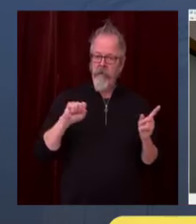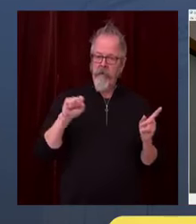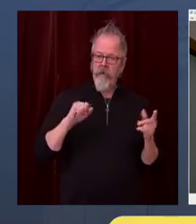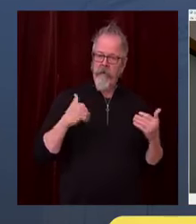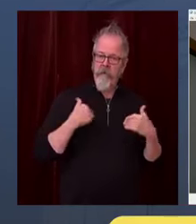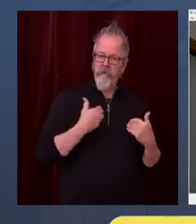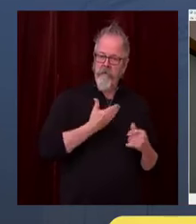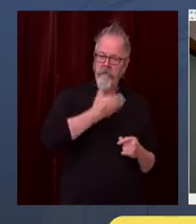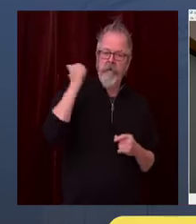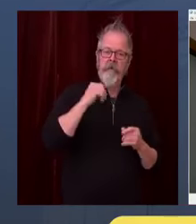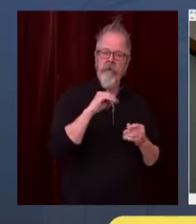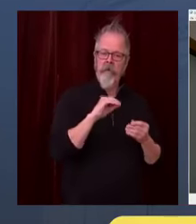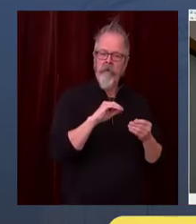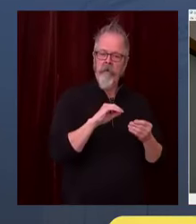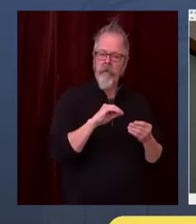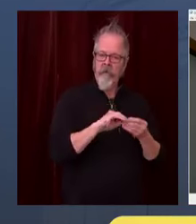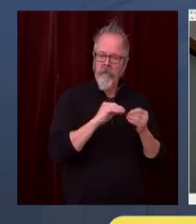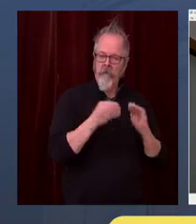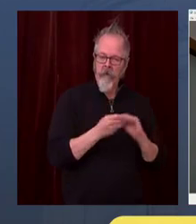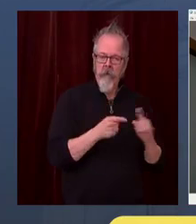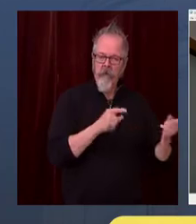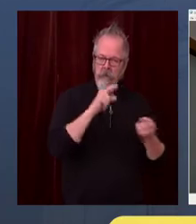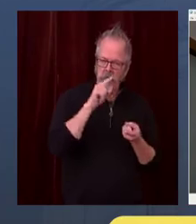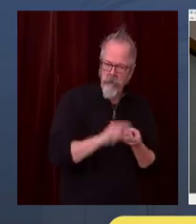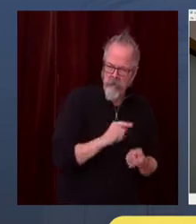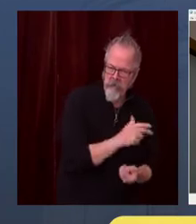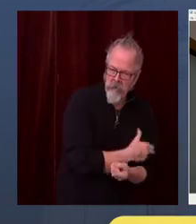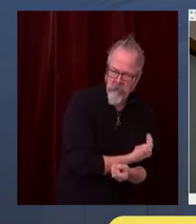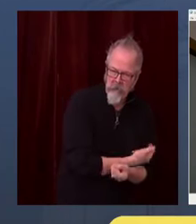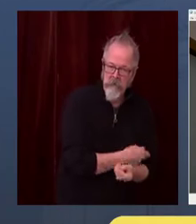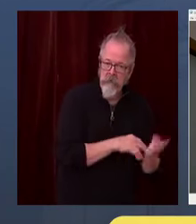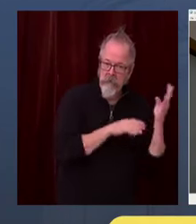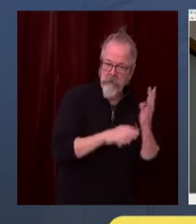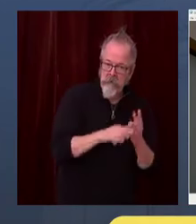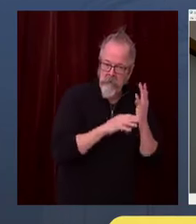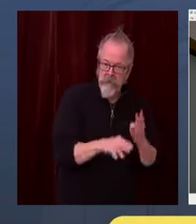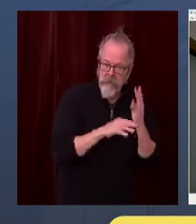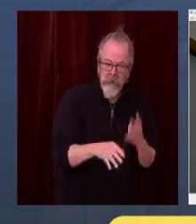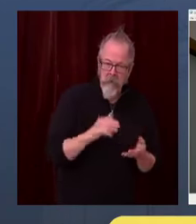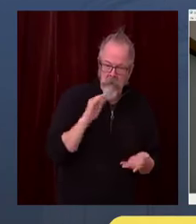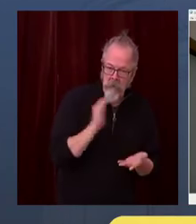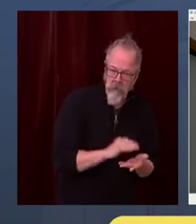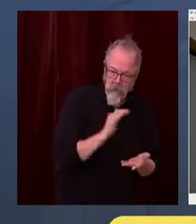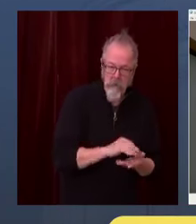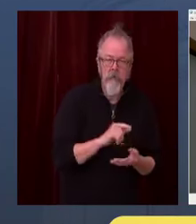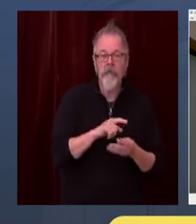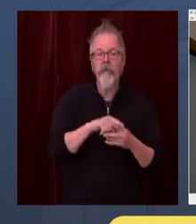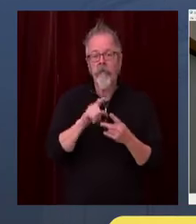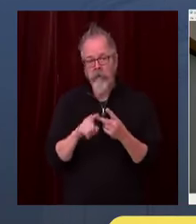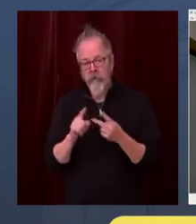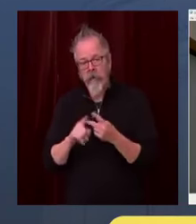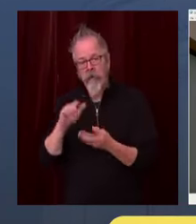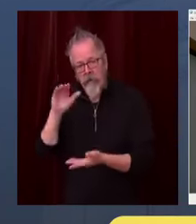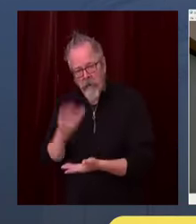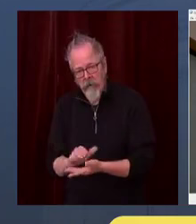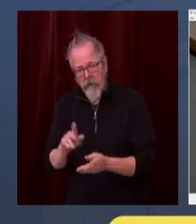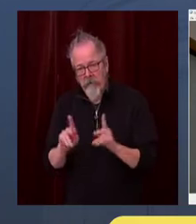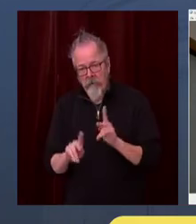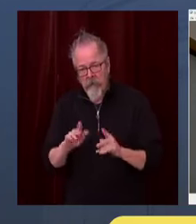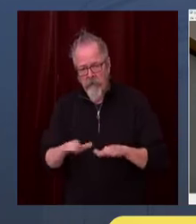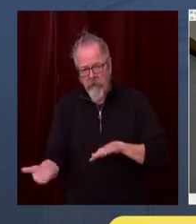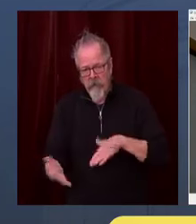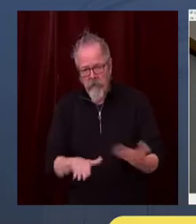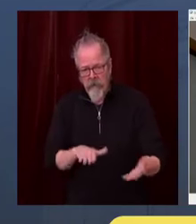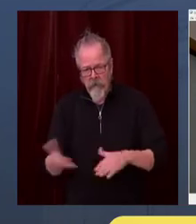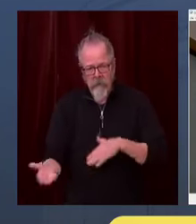it is to make these decisions to change the trajectory of this deadly virus. But we know what happens if we